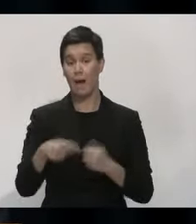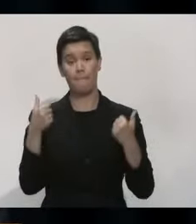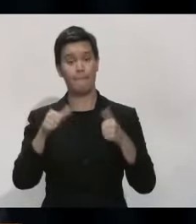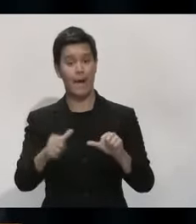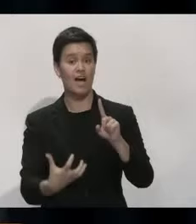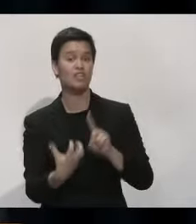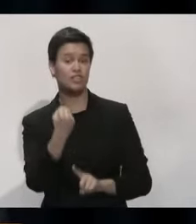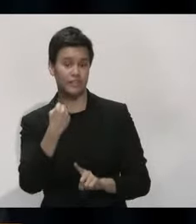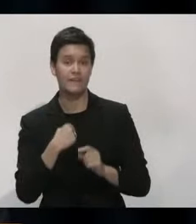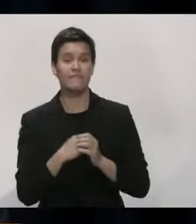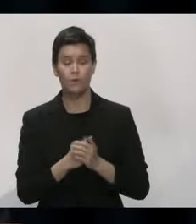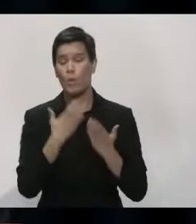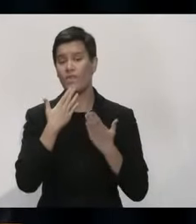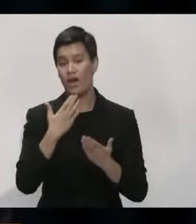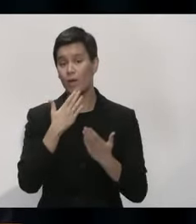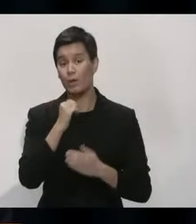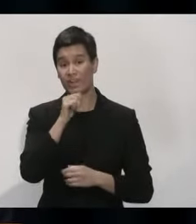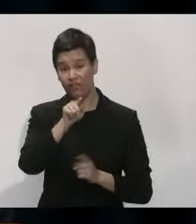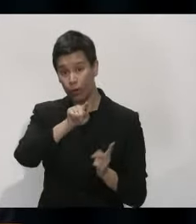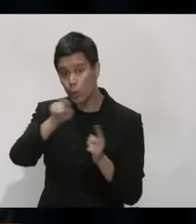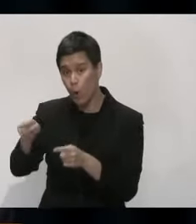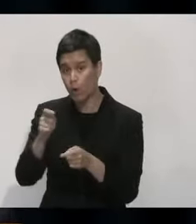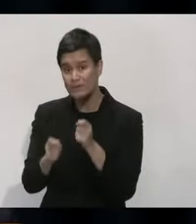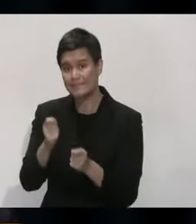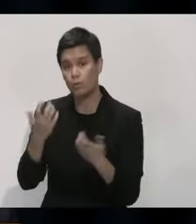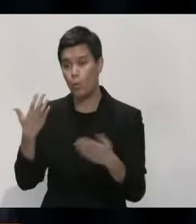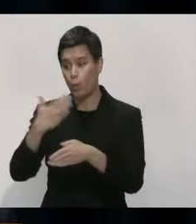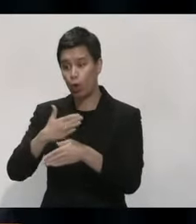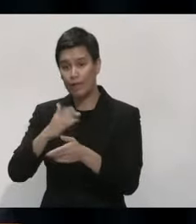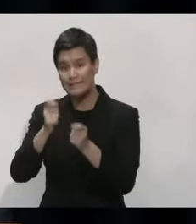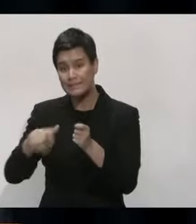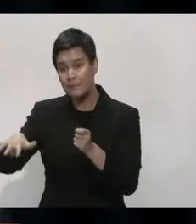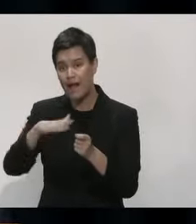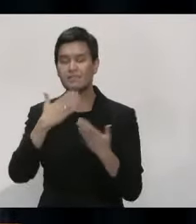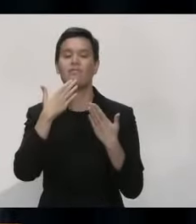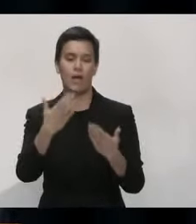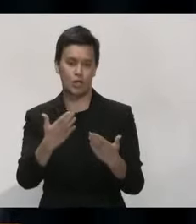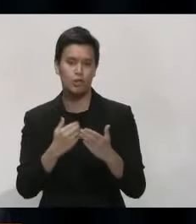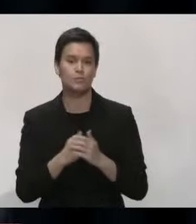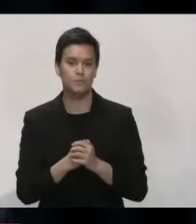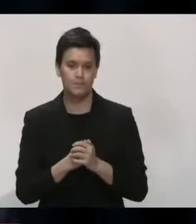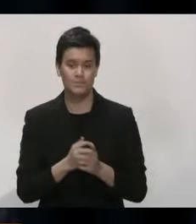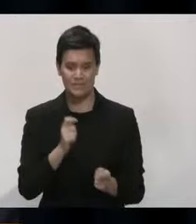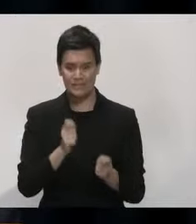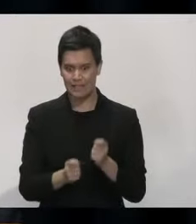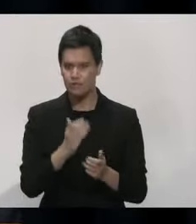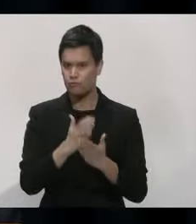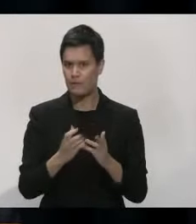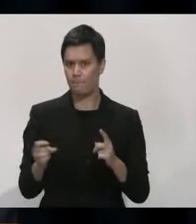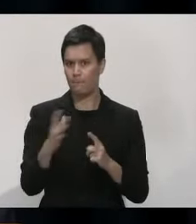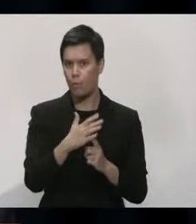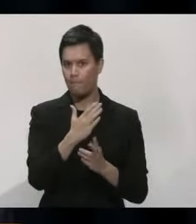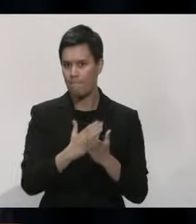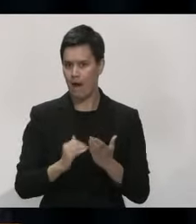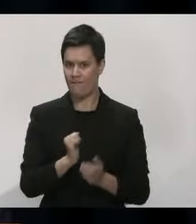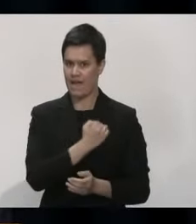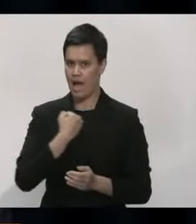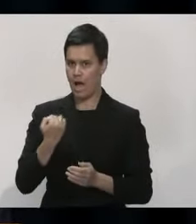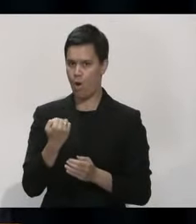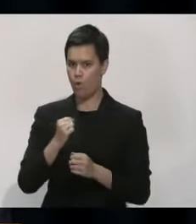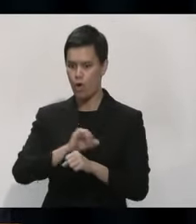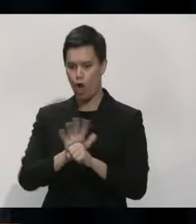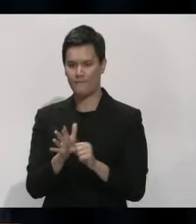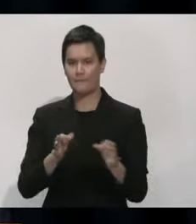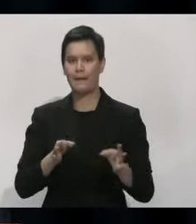been involved in that testing process. Our testing regime is a critical part of our response to COVID-19